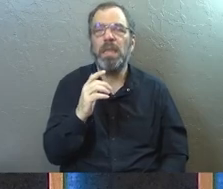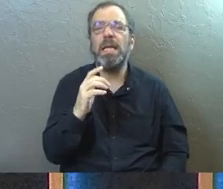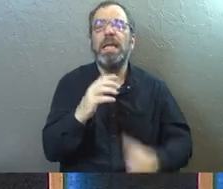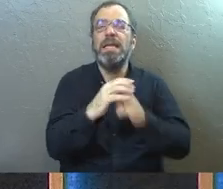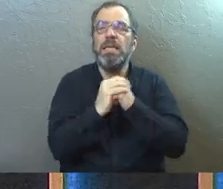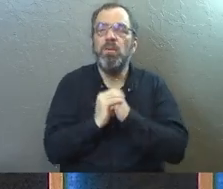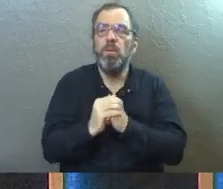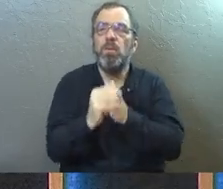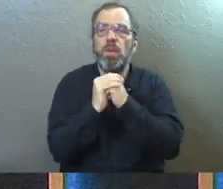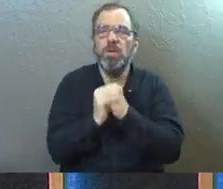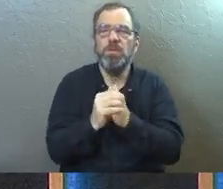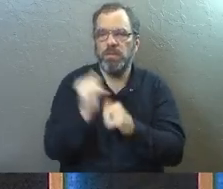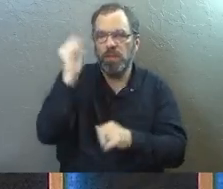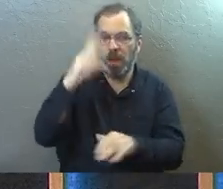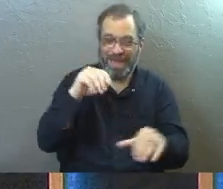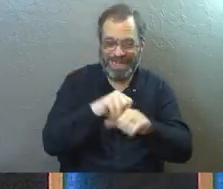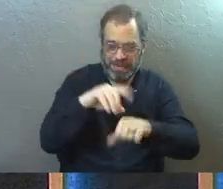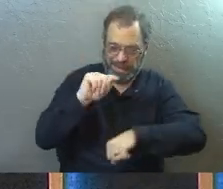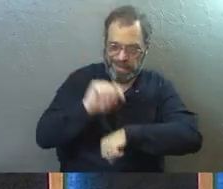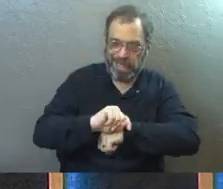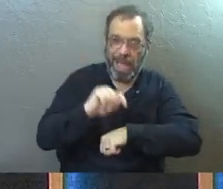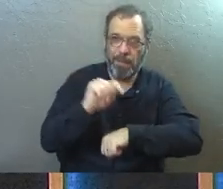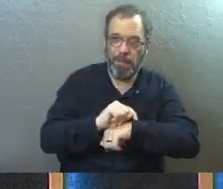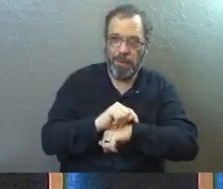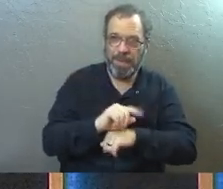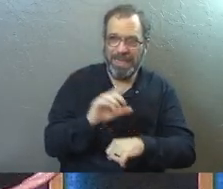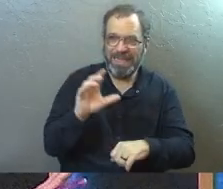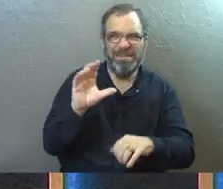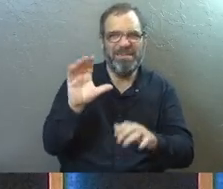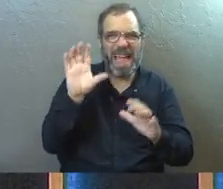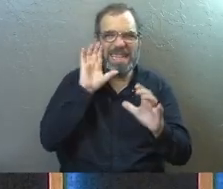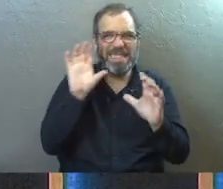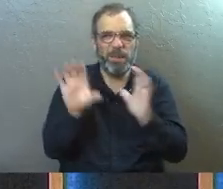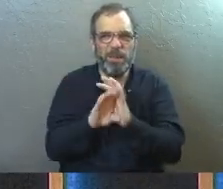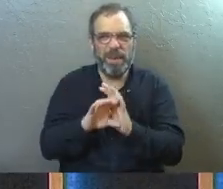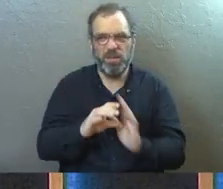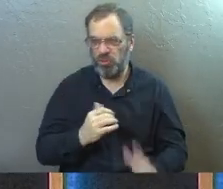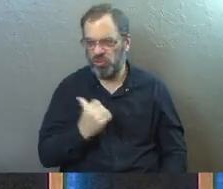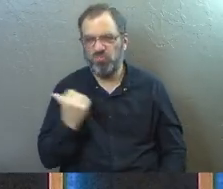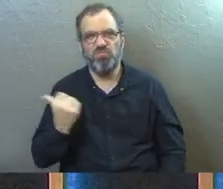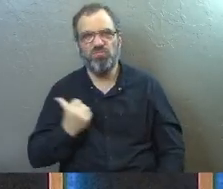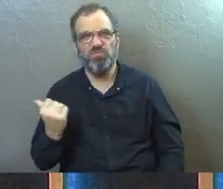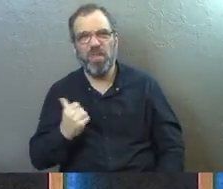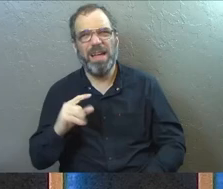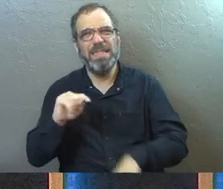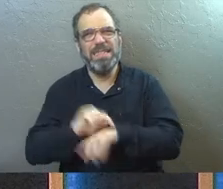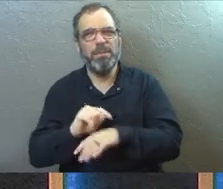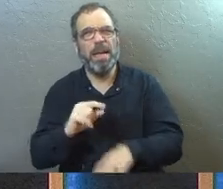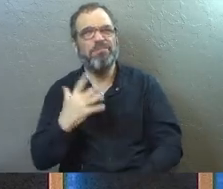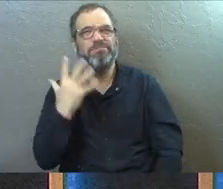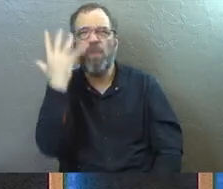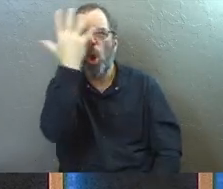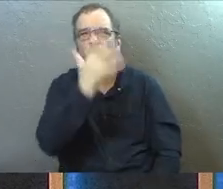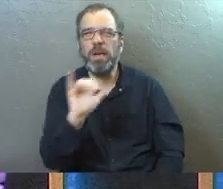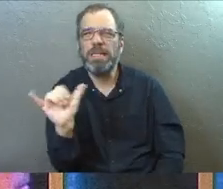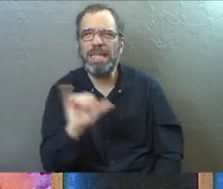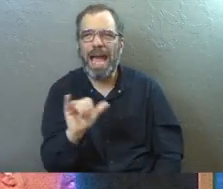worship Yahweh in the temple, that's a picture. That's kind of a modern rendering of what the temple might have looked like.